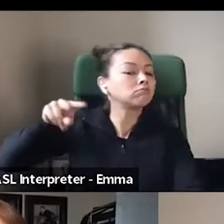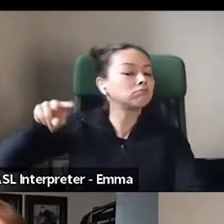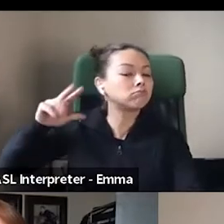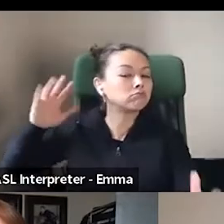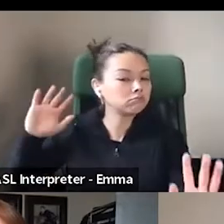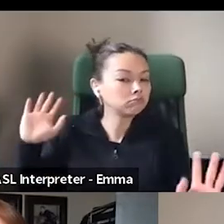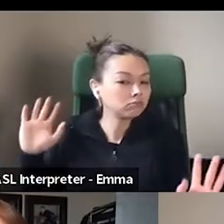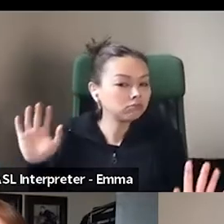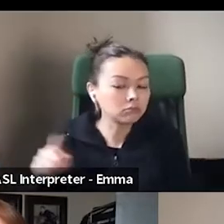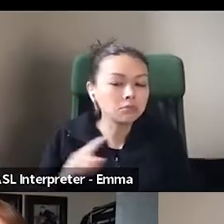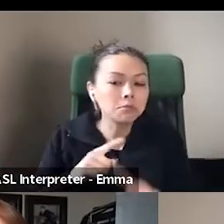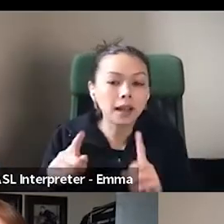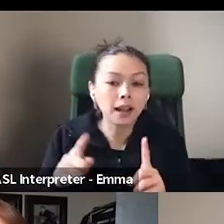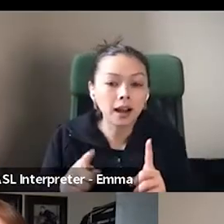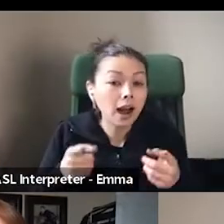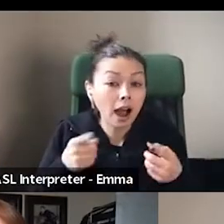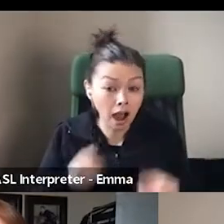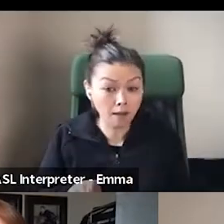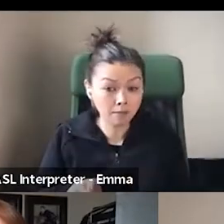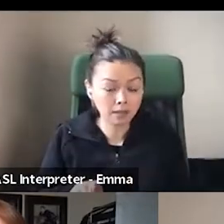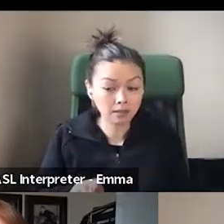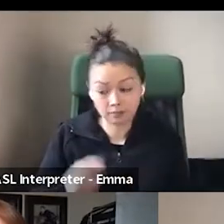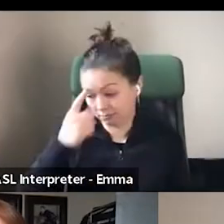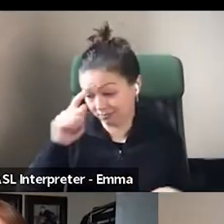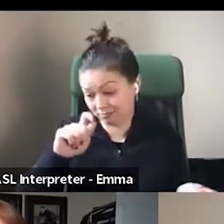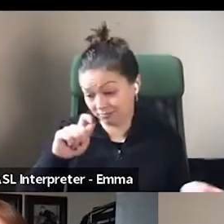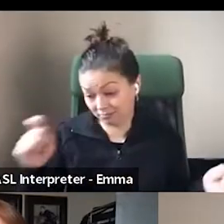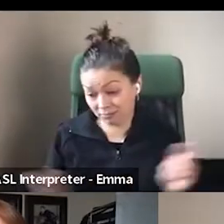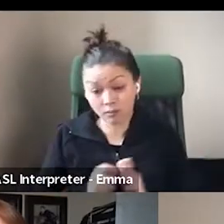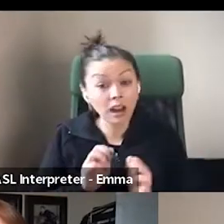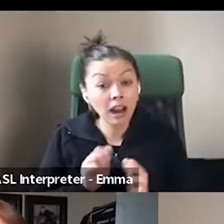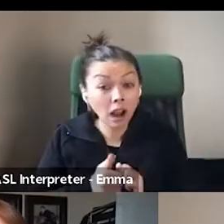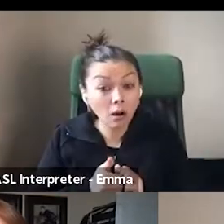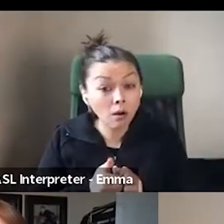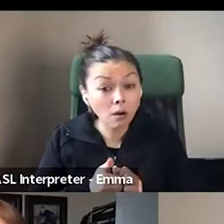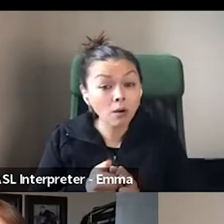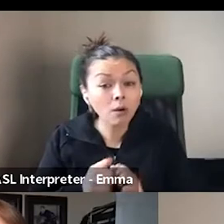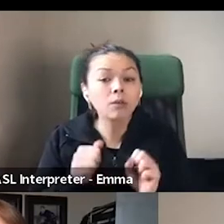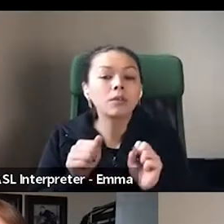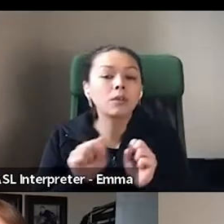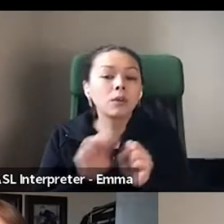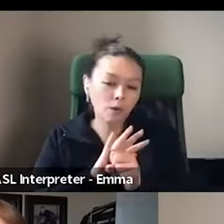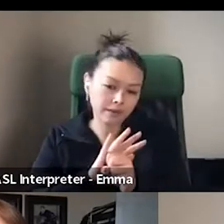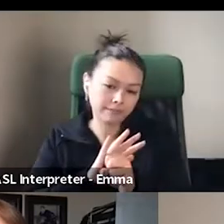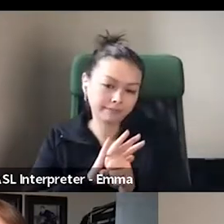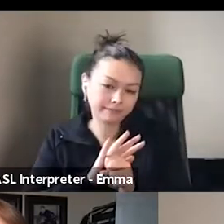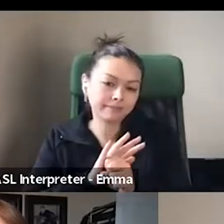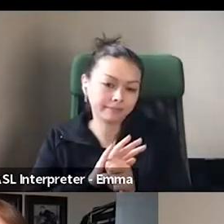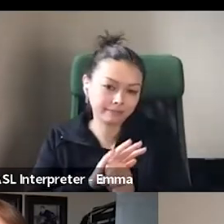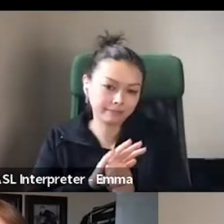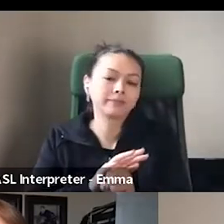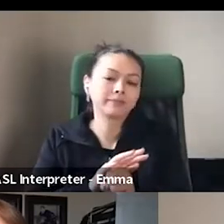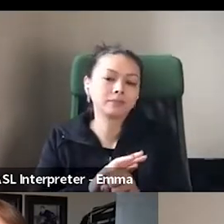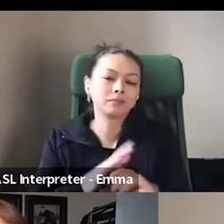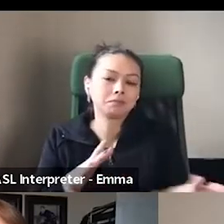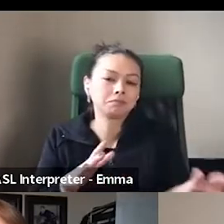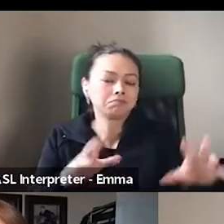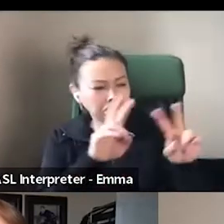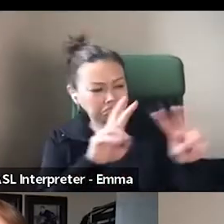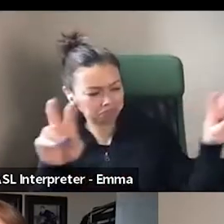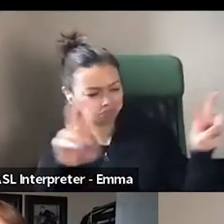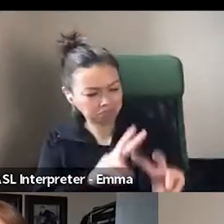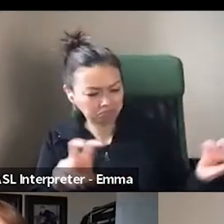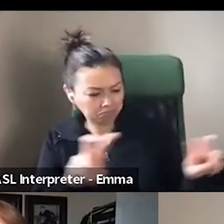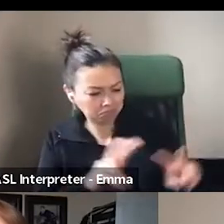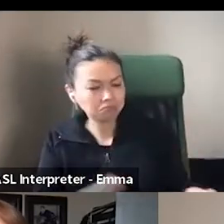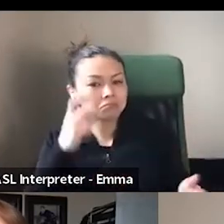that what the pandemic has done for people has made them be more appreciative of bookstores